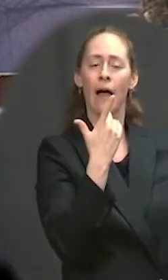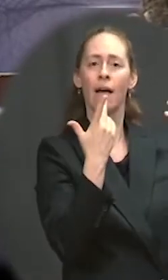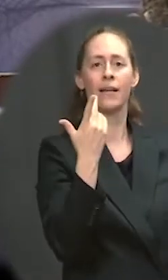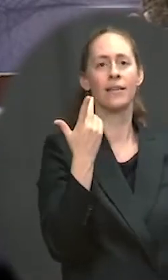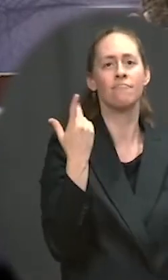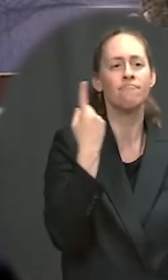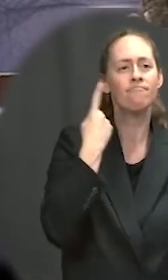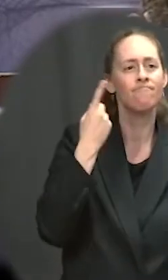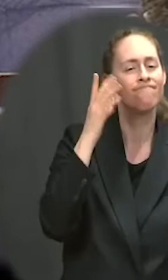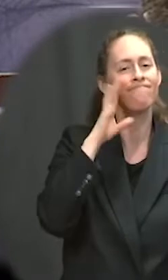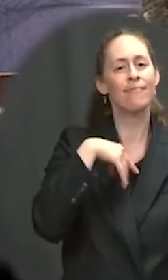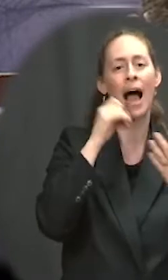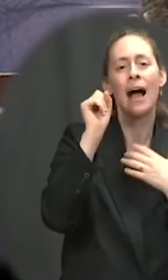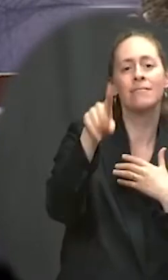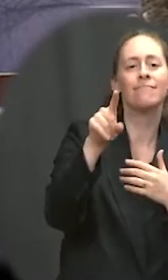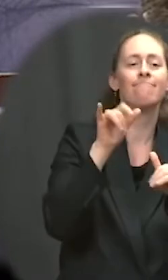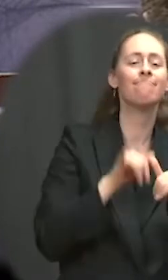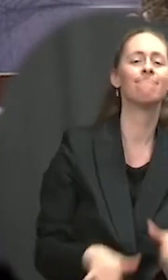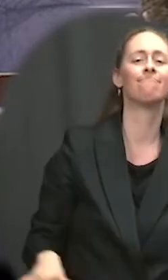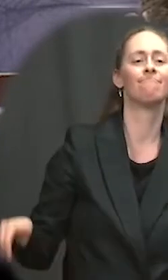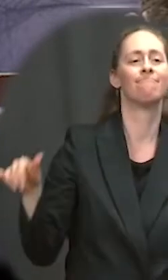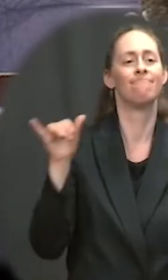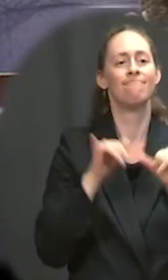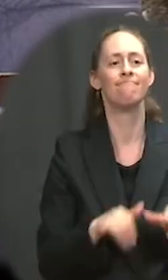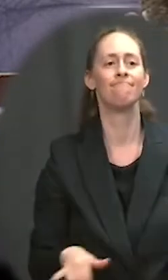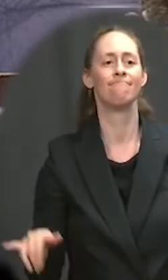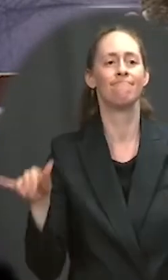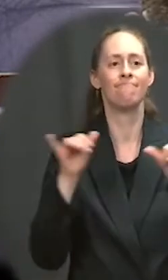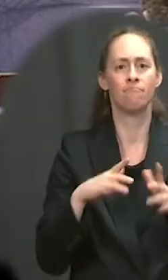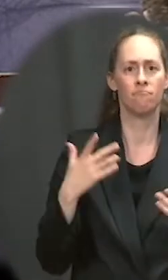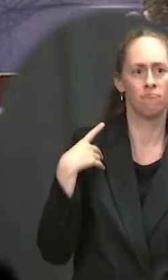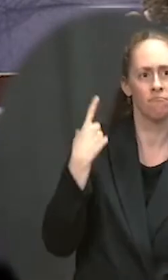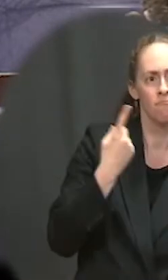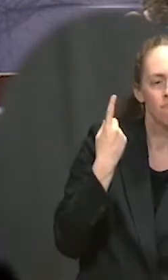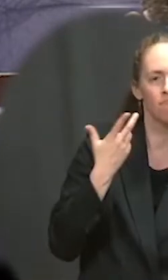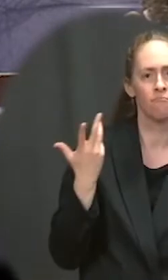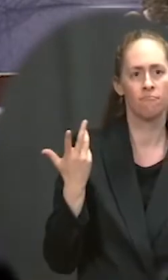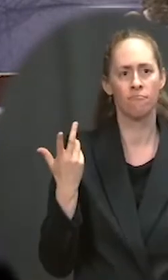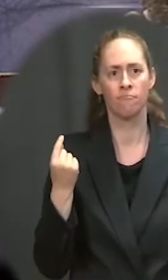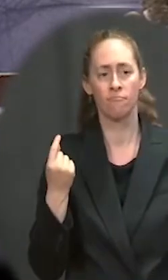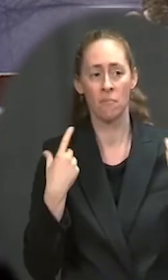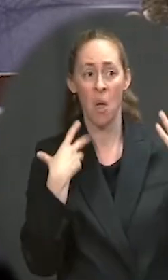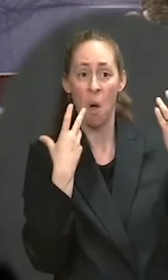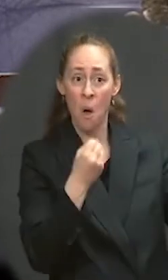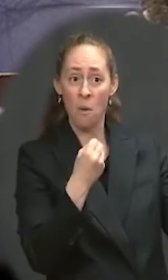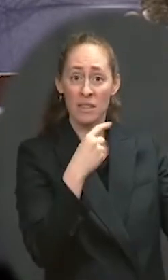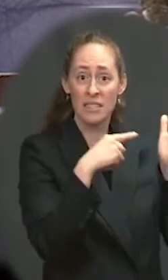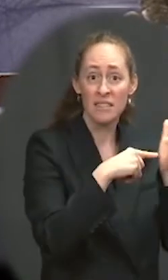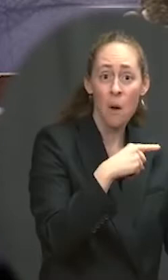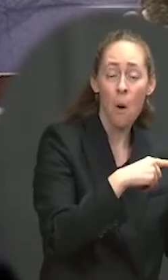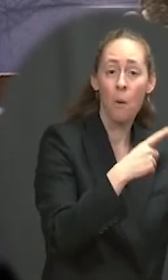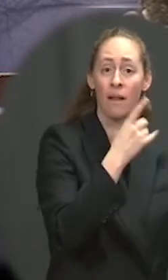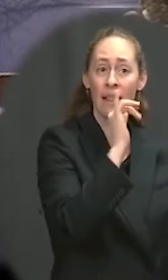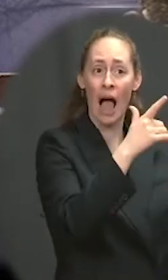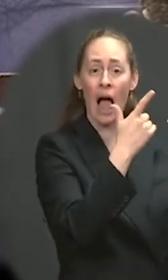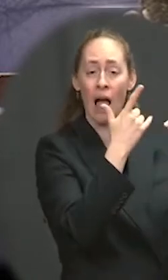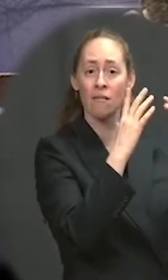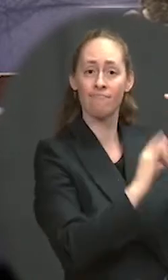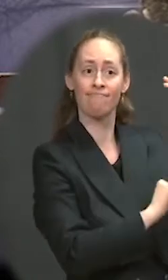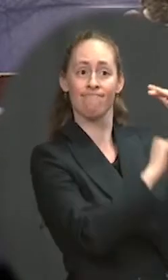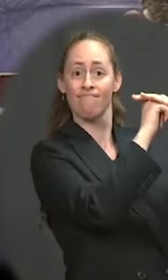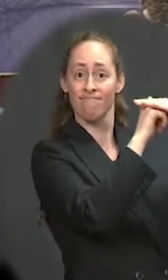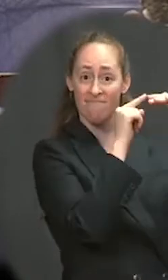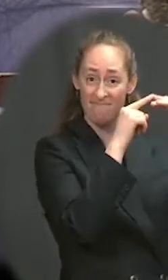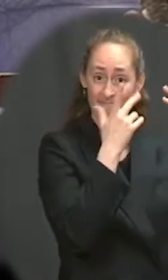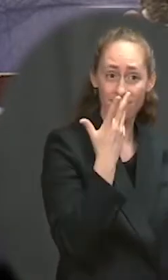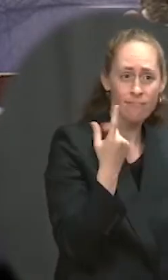extraordinary measures and how much extra time do we have? And we know at the end of the day that it's going to have to get raised or else we're going to have some sort of